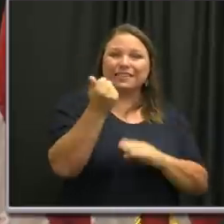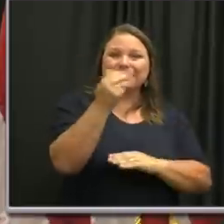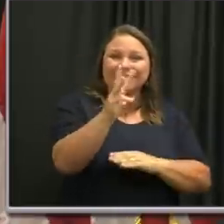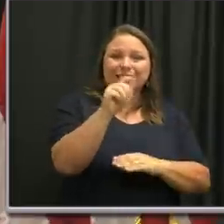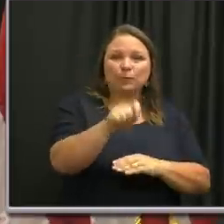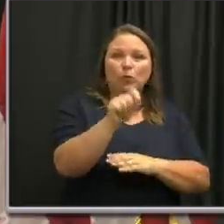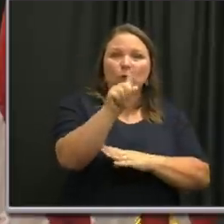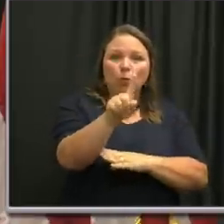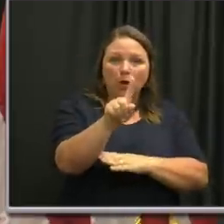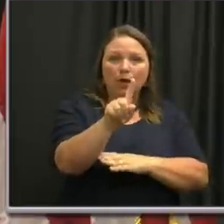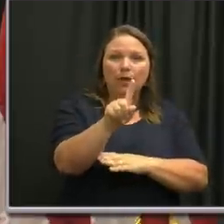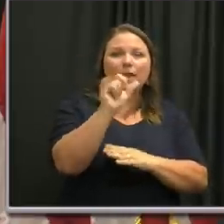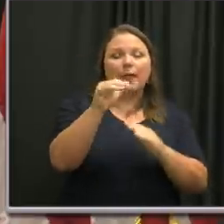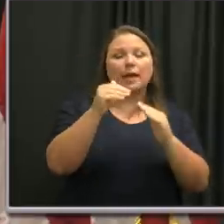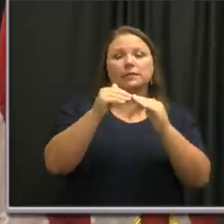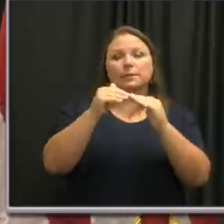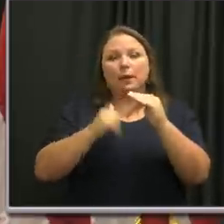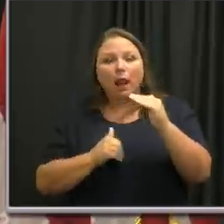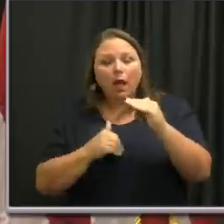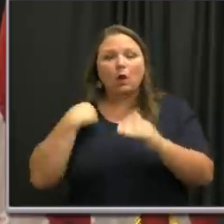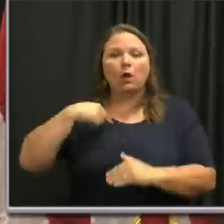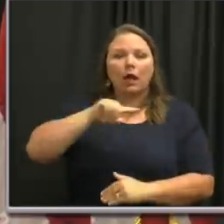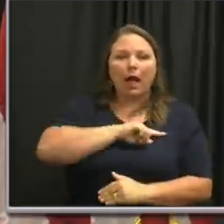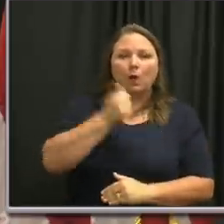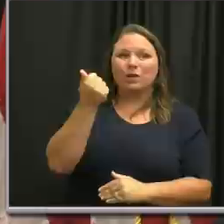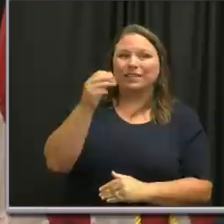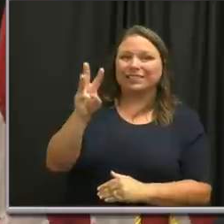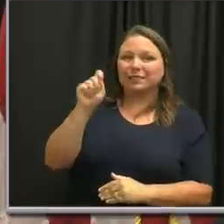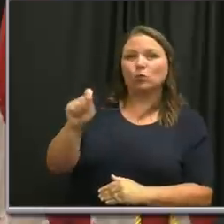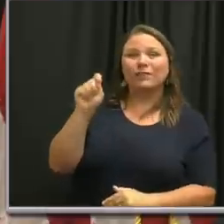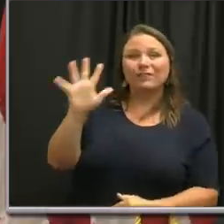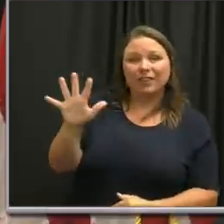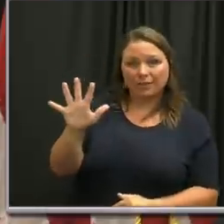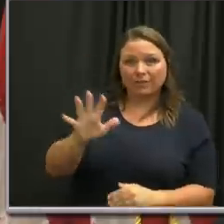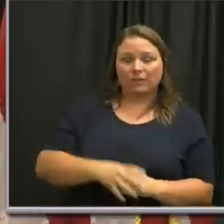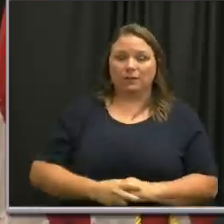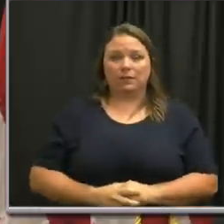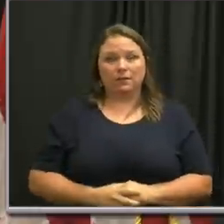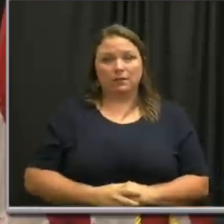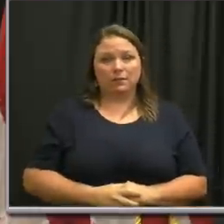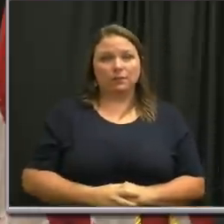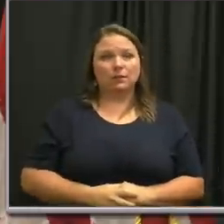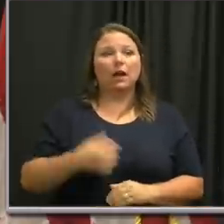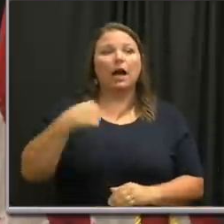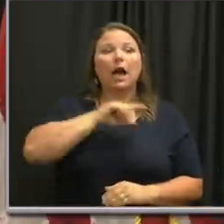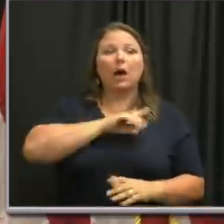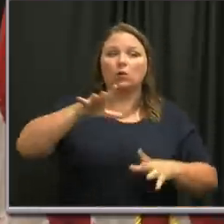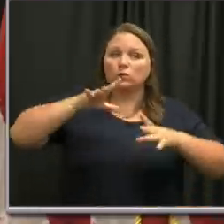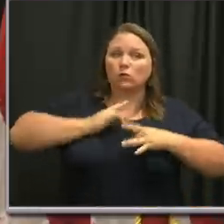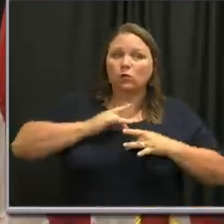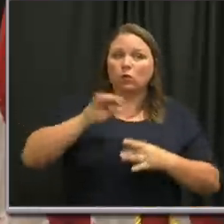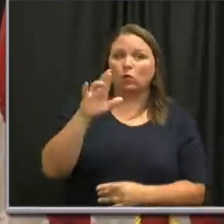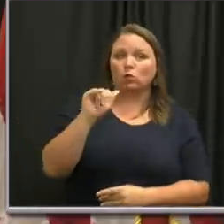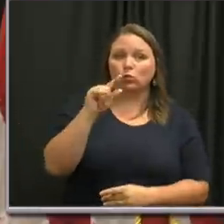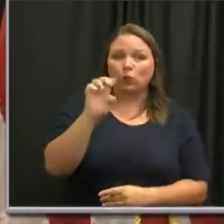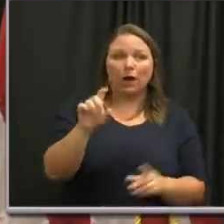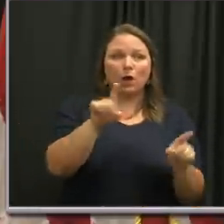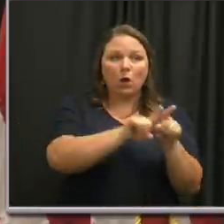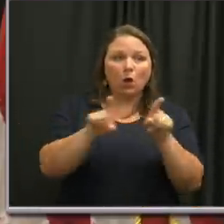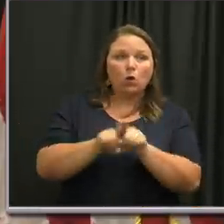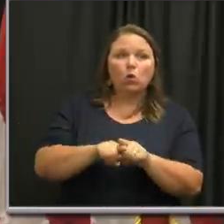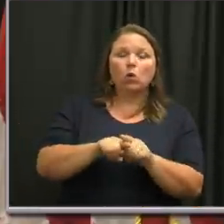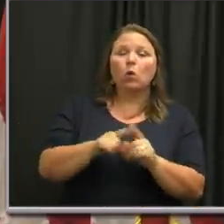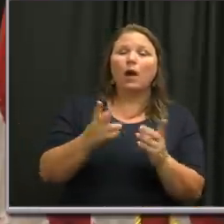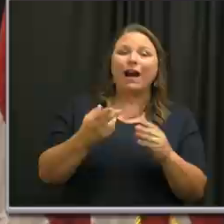That is below Nashville's current rate of 16.5%. Our positivity rate is also two